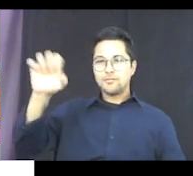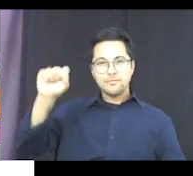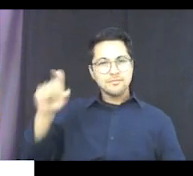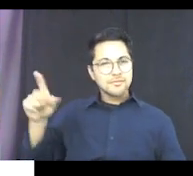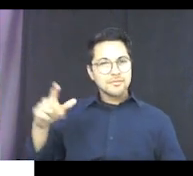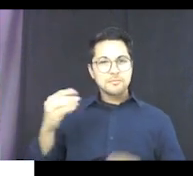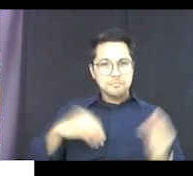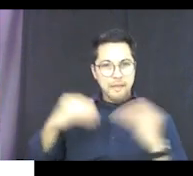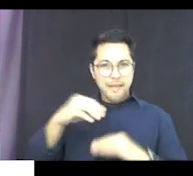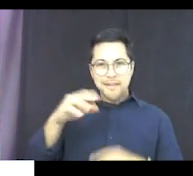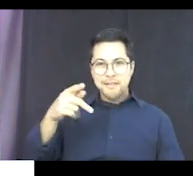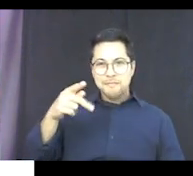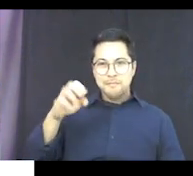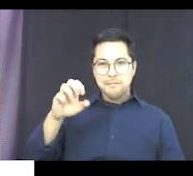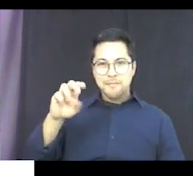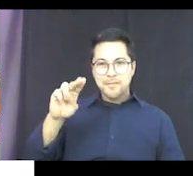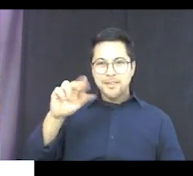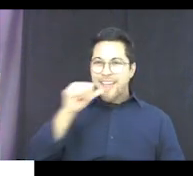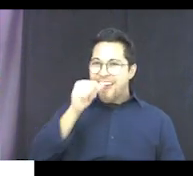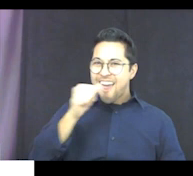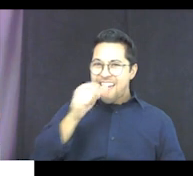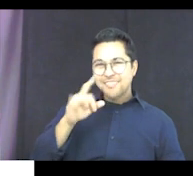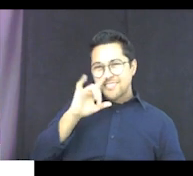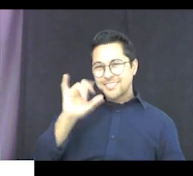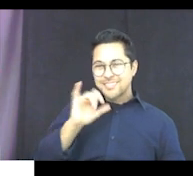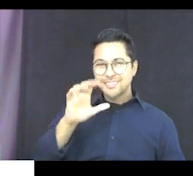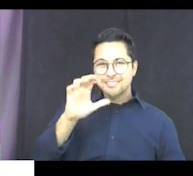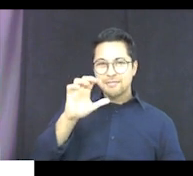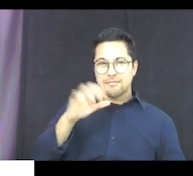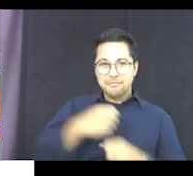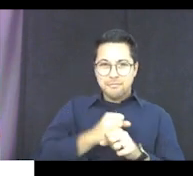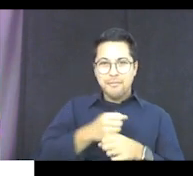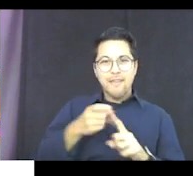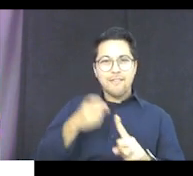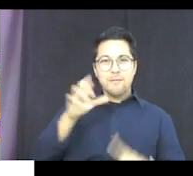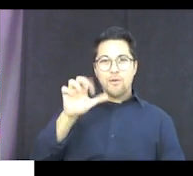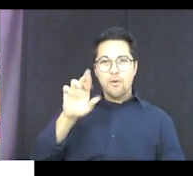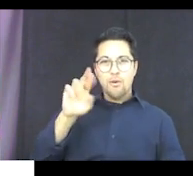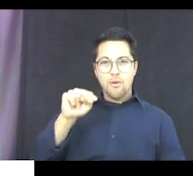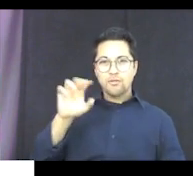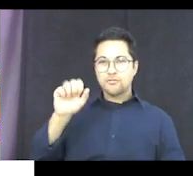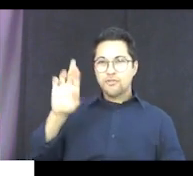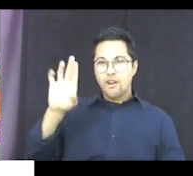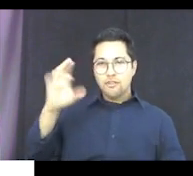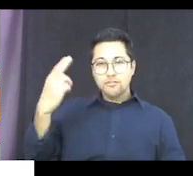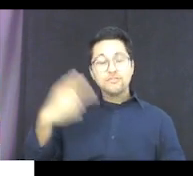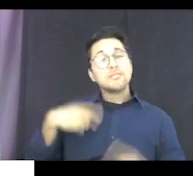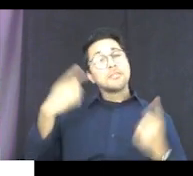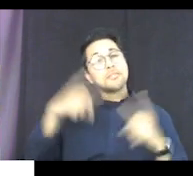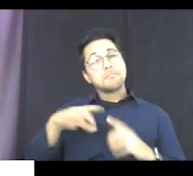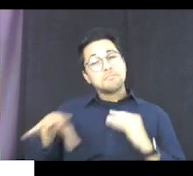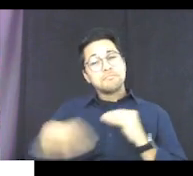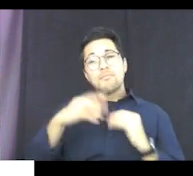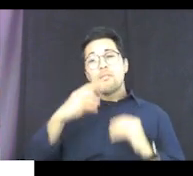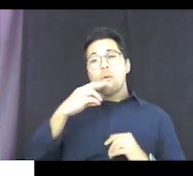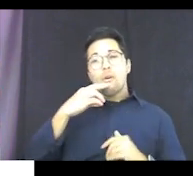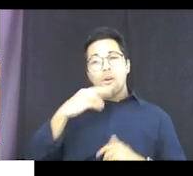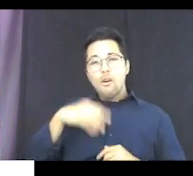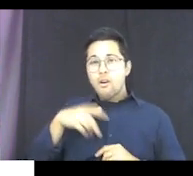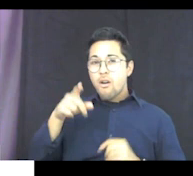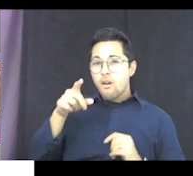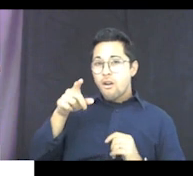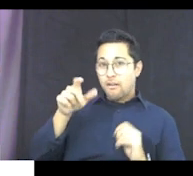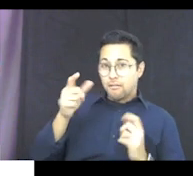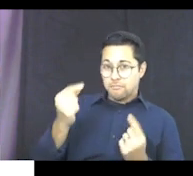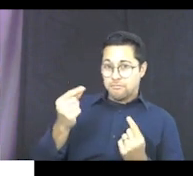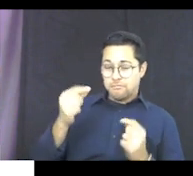packing peanuts is what they look like the most, but they're made out of cornstarch. And if you kind of put a little bit of water on the end of one, you can